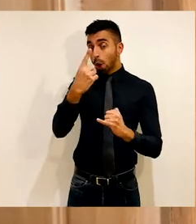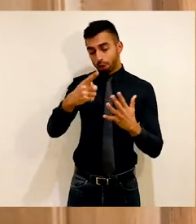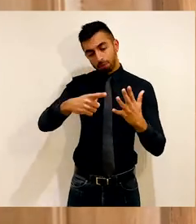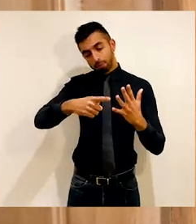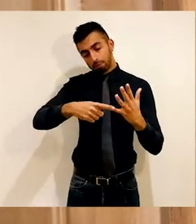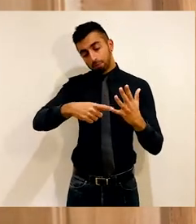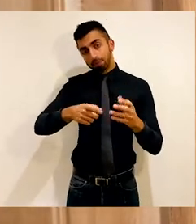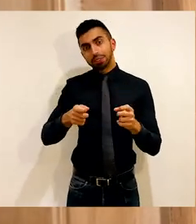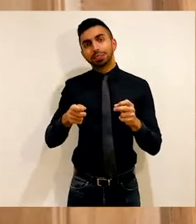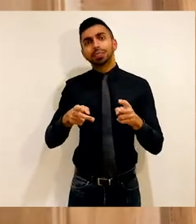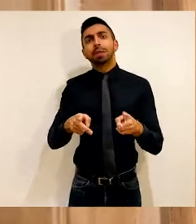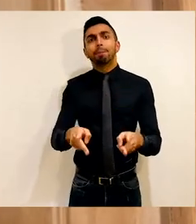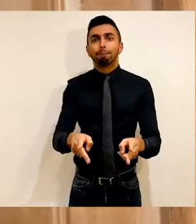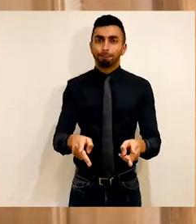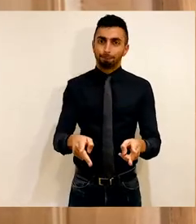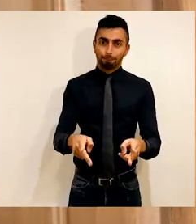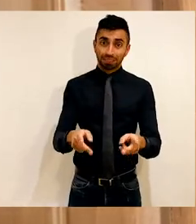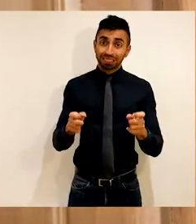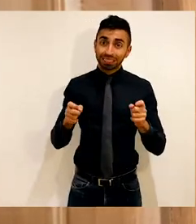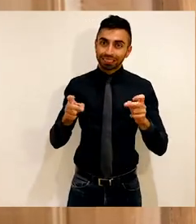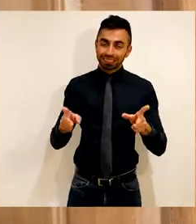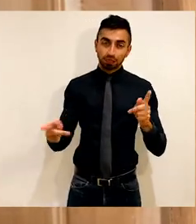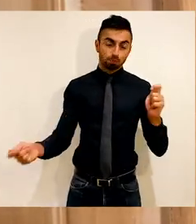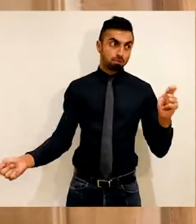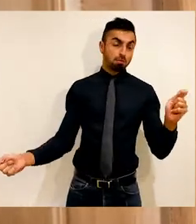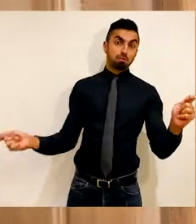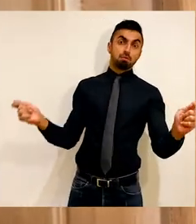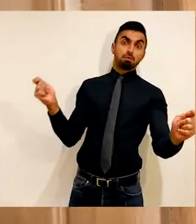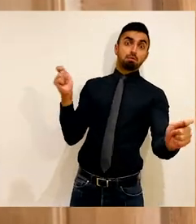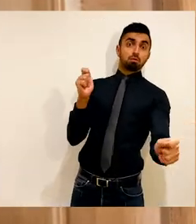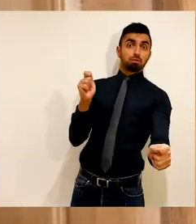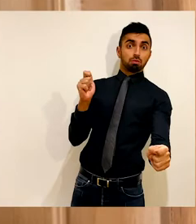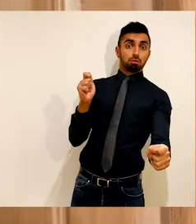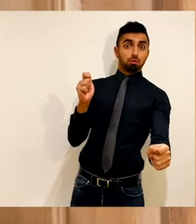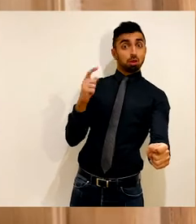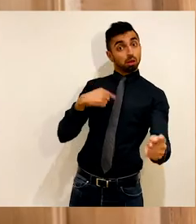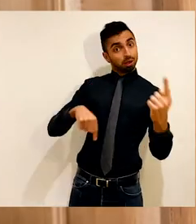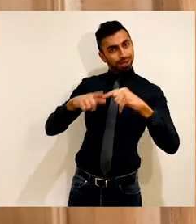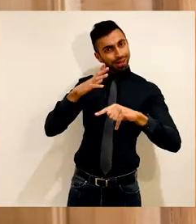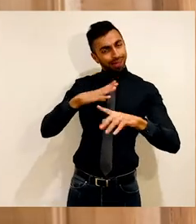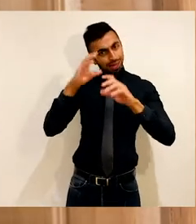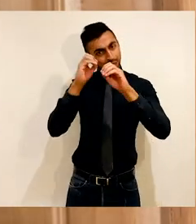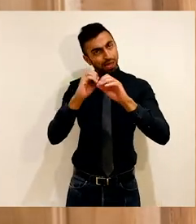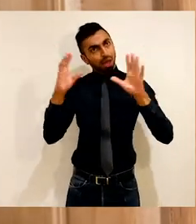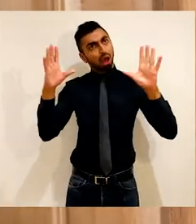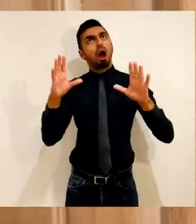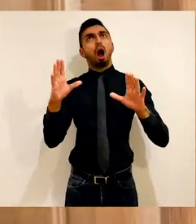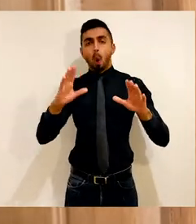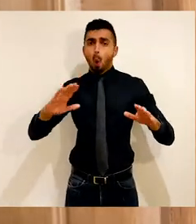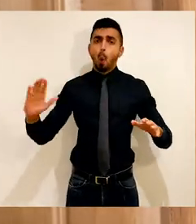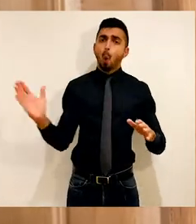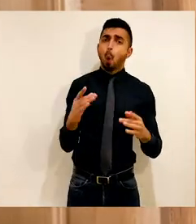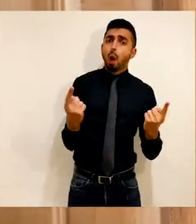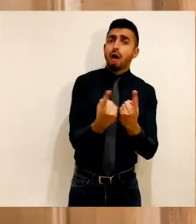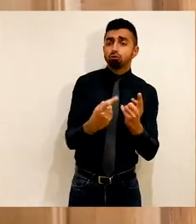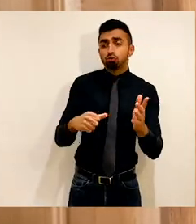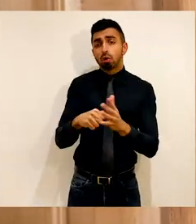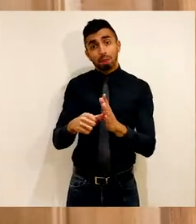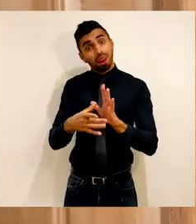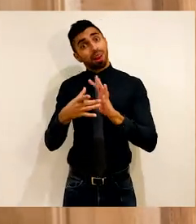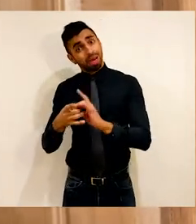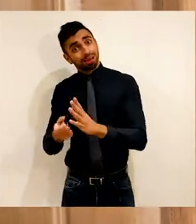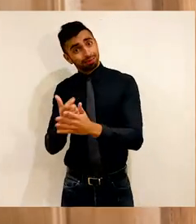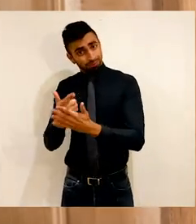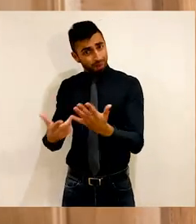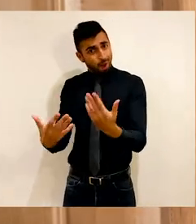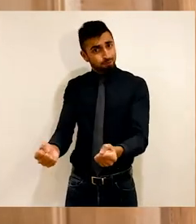step is system, which is short for systemic change. Which occurs when we realise that every issue is a disability issue. And that when we